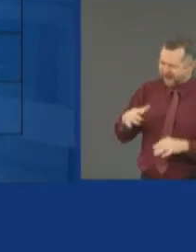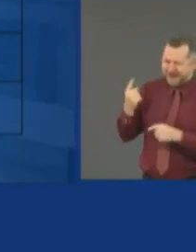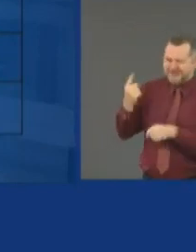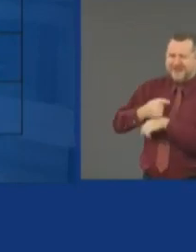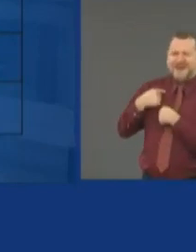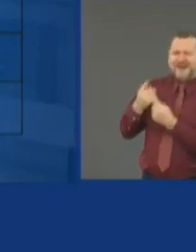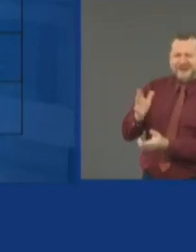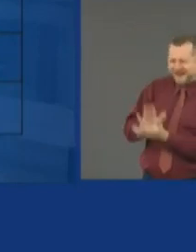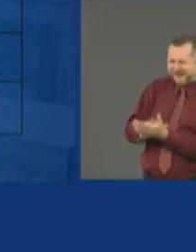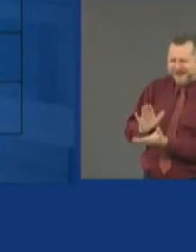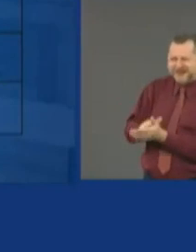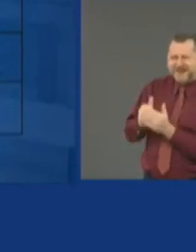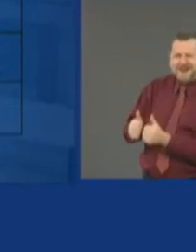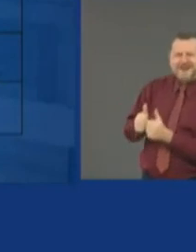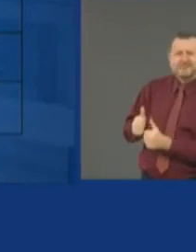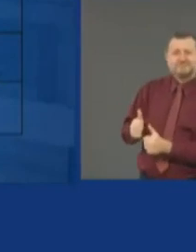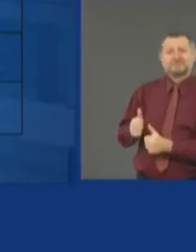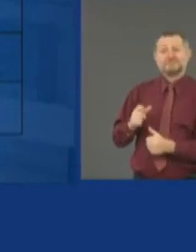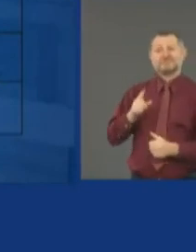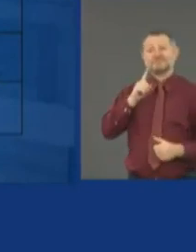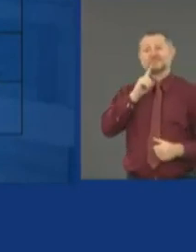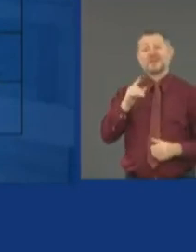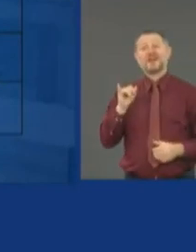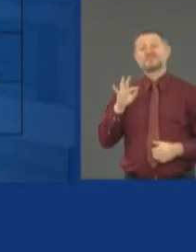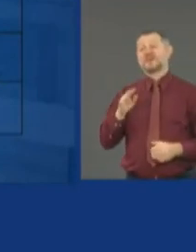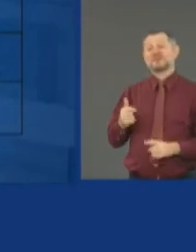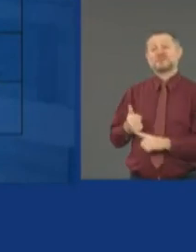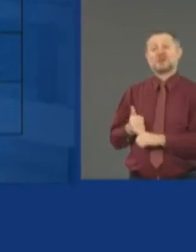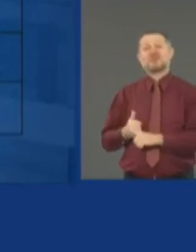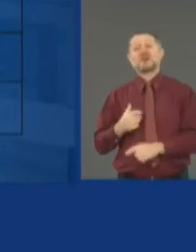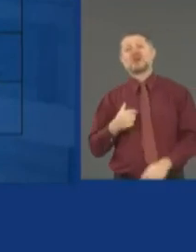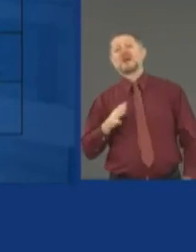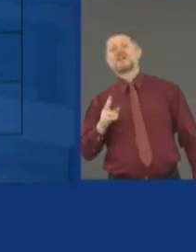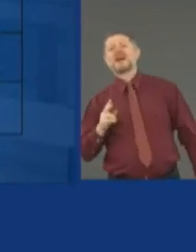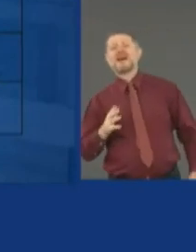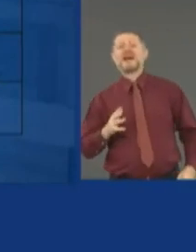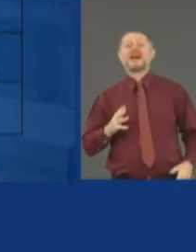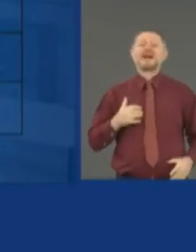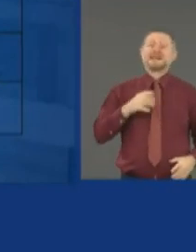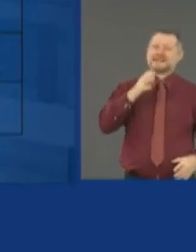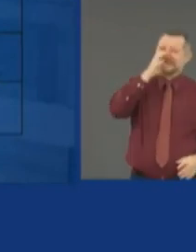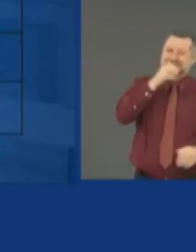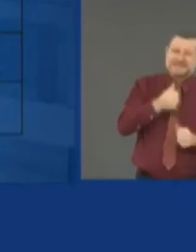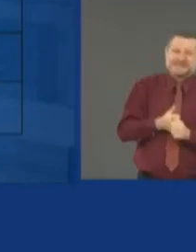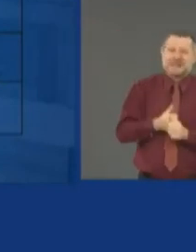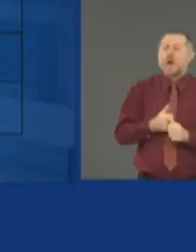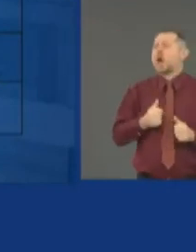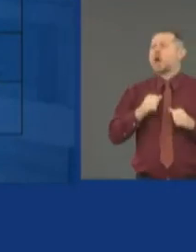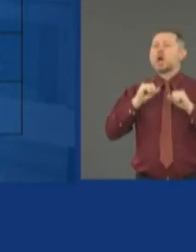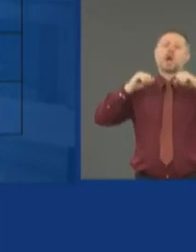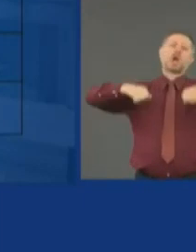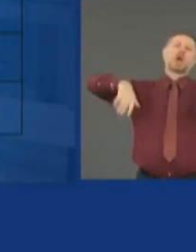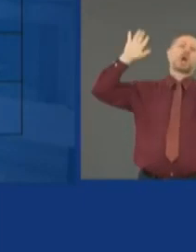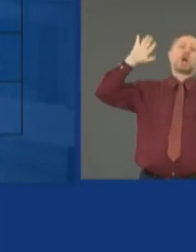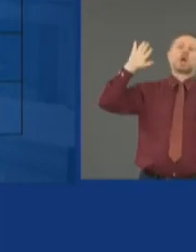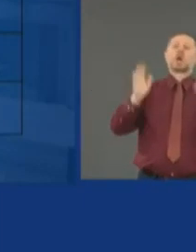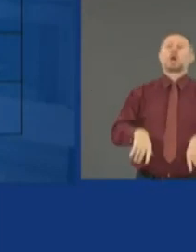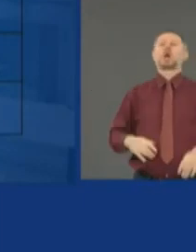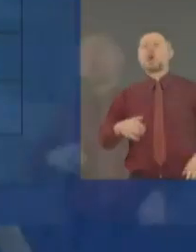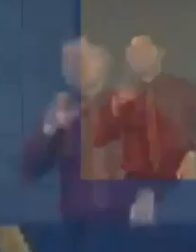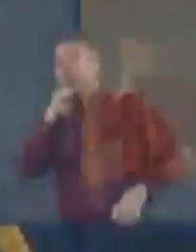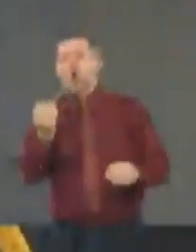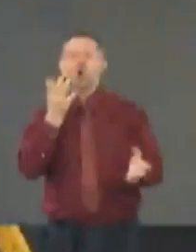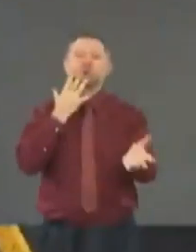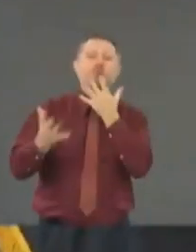You lose discipline and you go back to your old eating habits and non